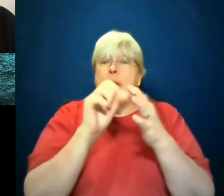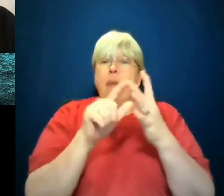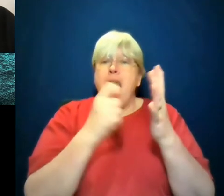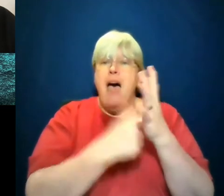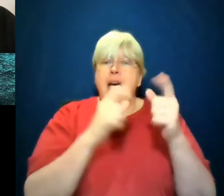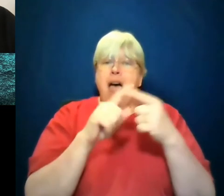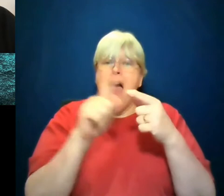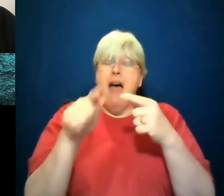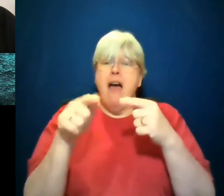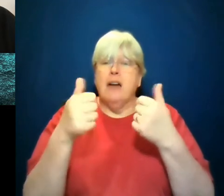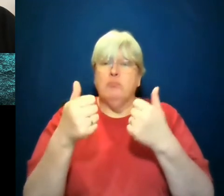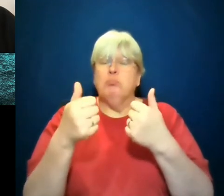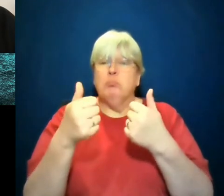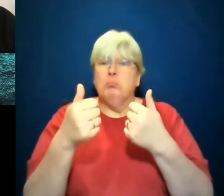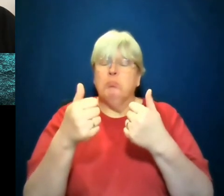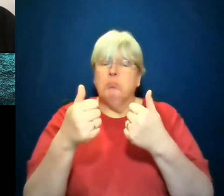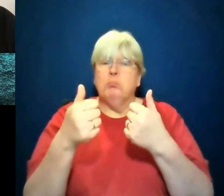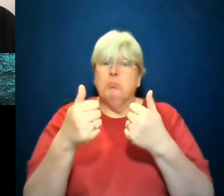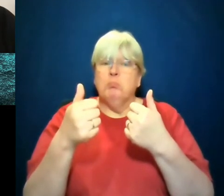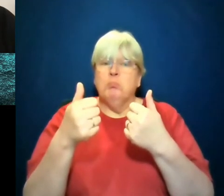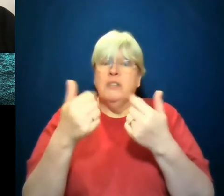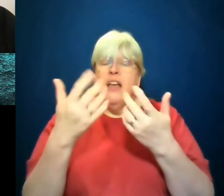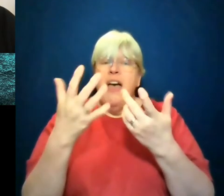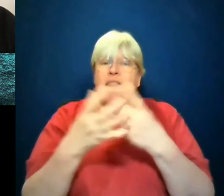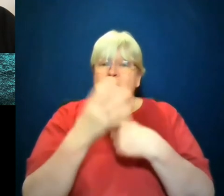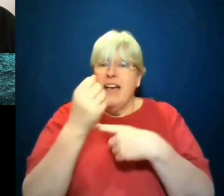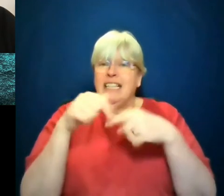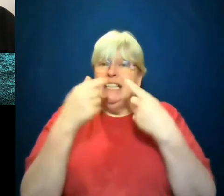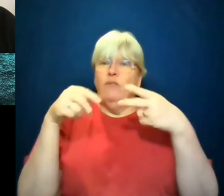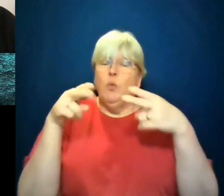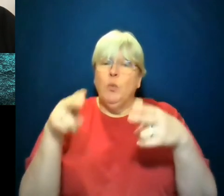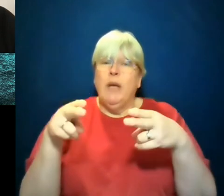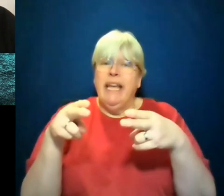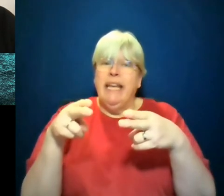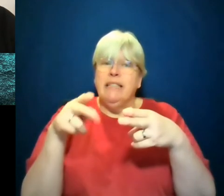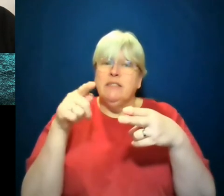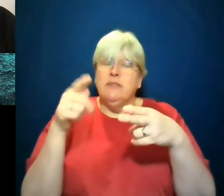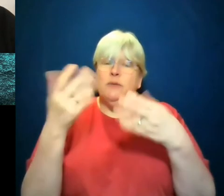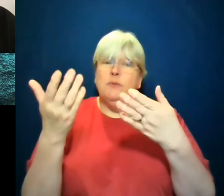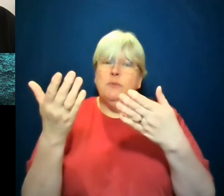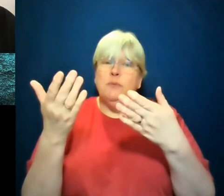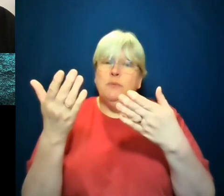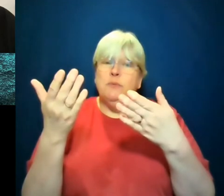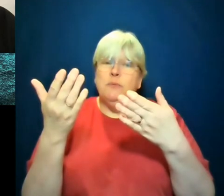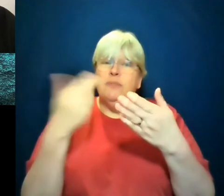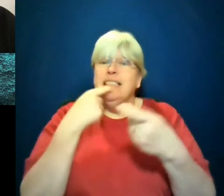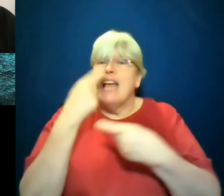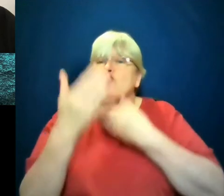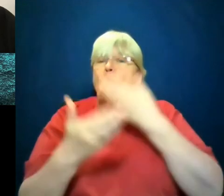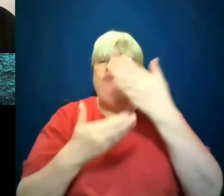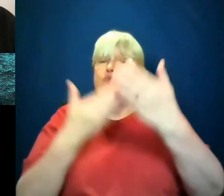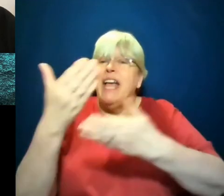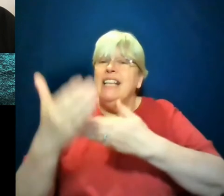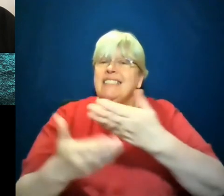this, this business of finding these different ways into, into which, in ways to tell stories, in which to tell stories.